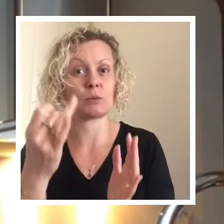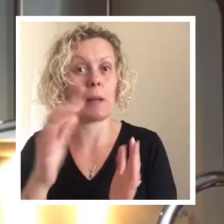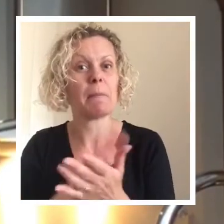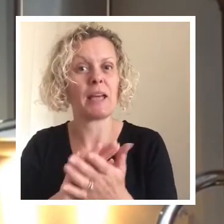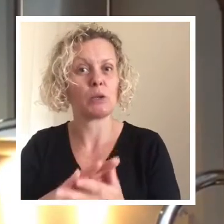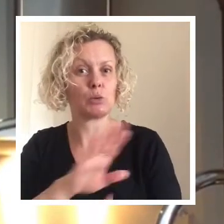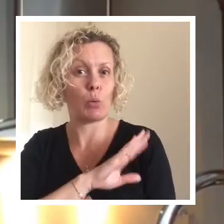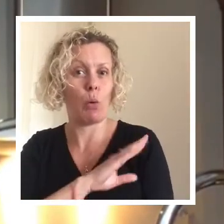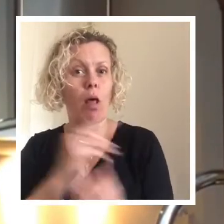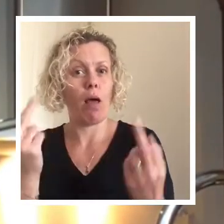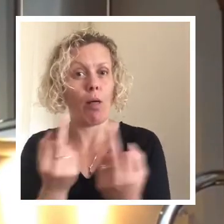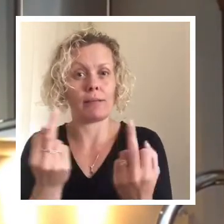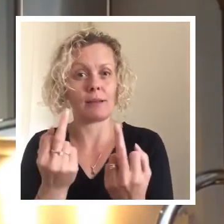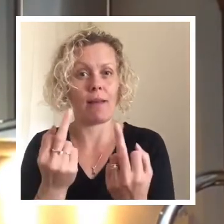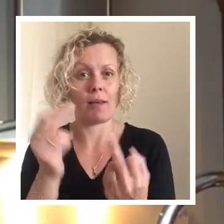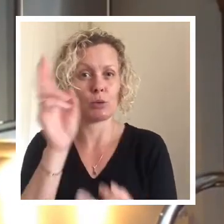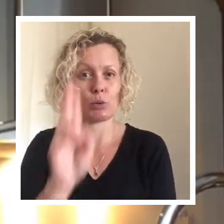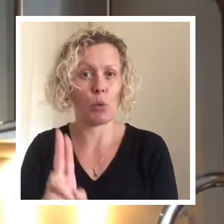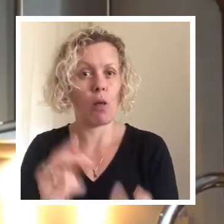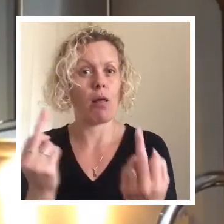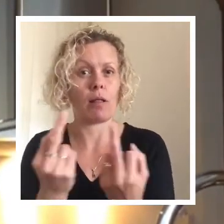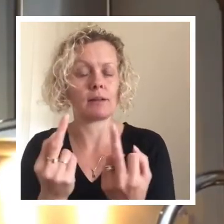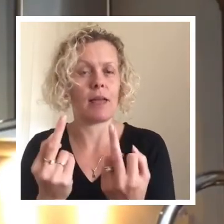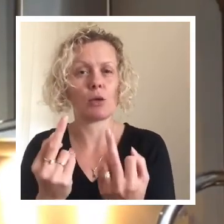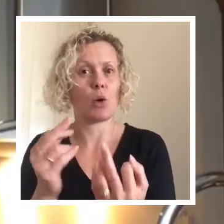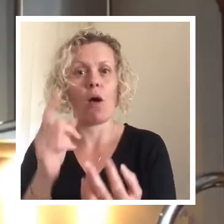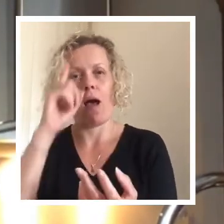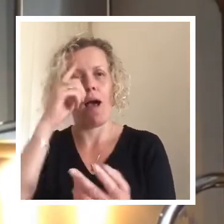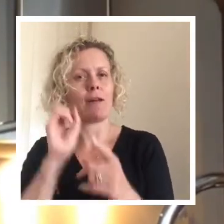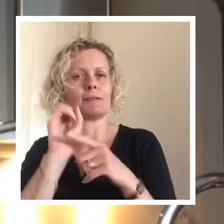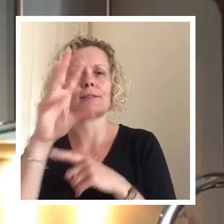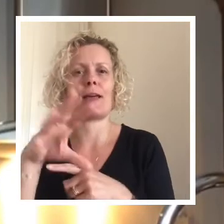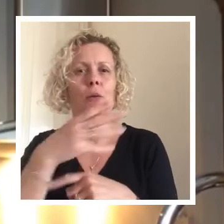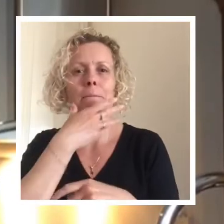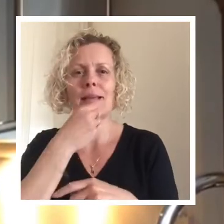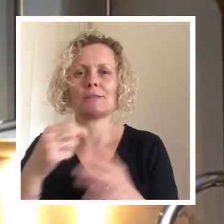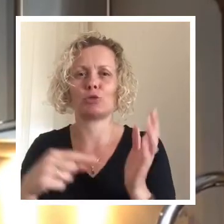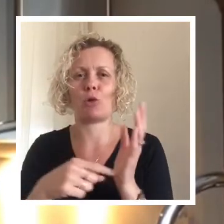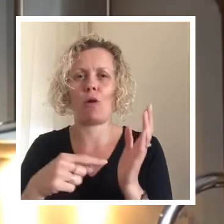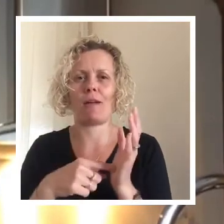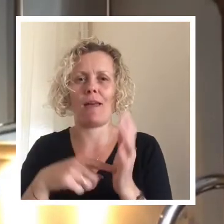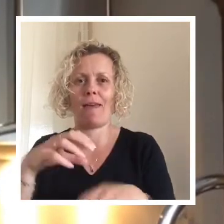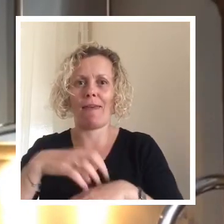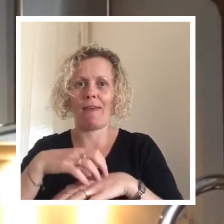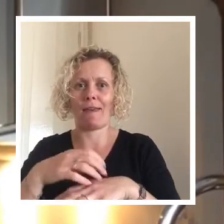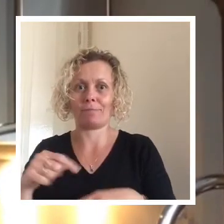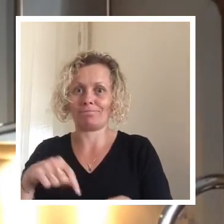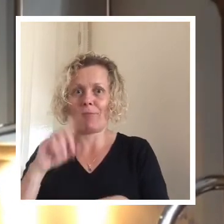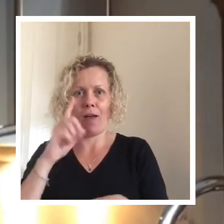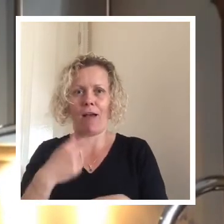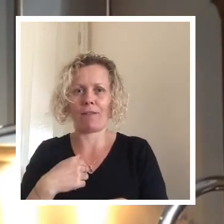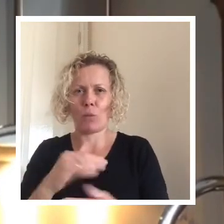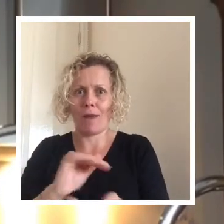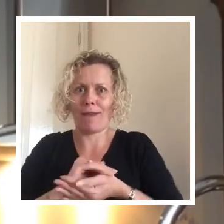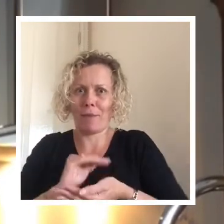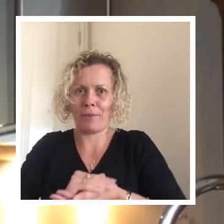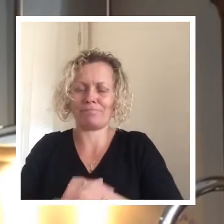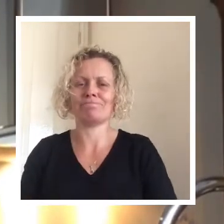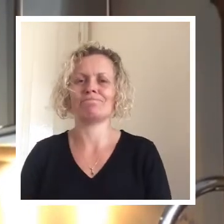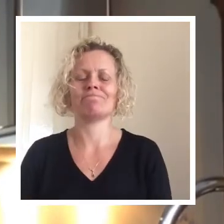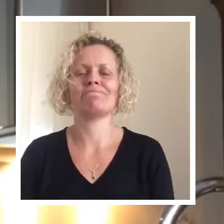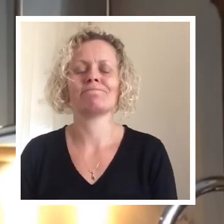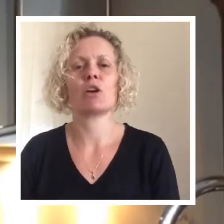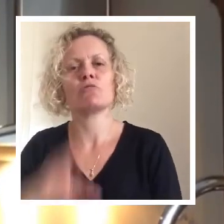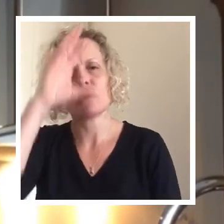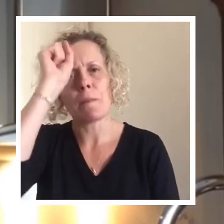So unfortunately Mr. Turner you won't be getting any of my chocolate browning next week. So remember because it is half